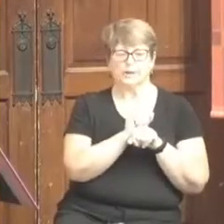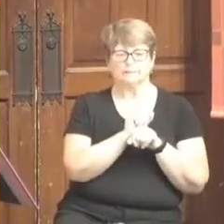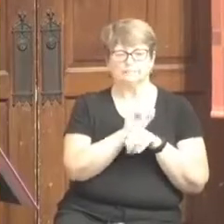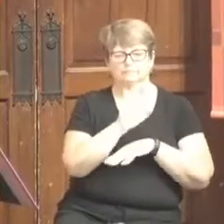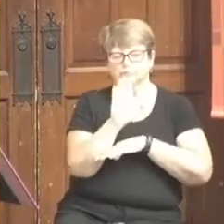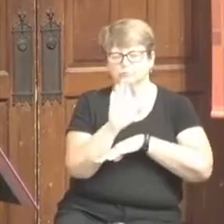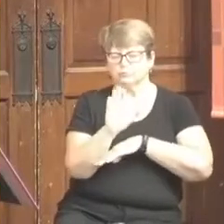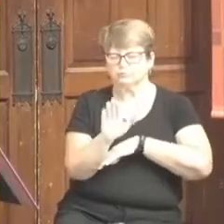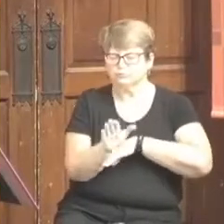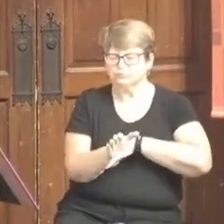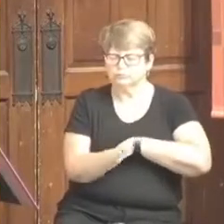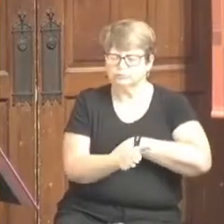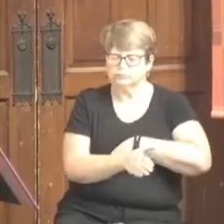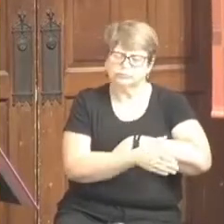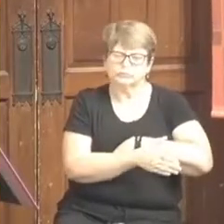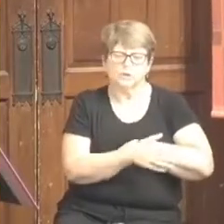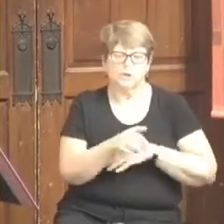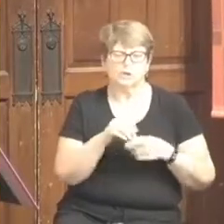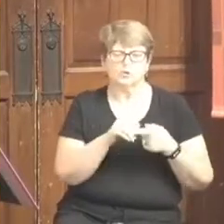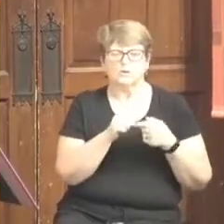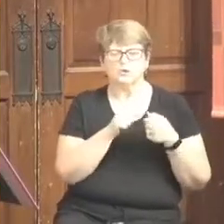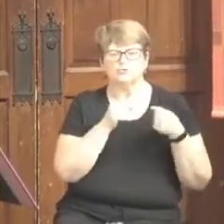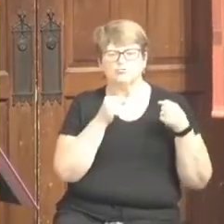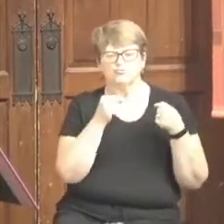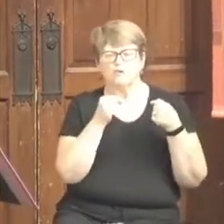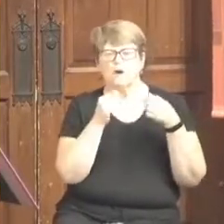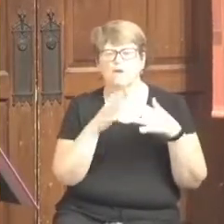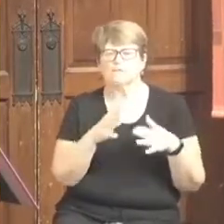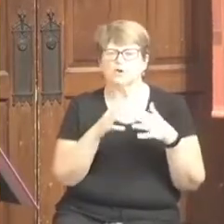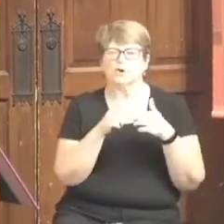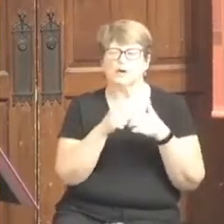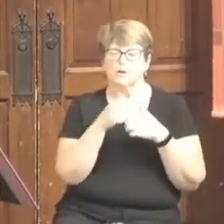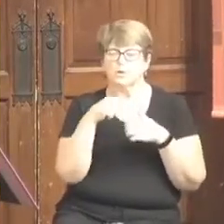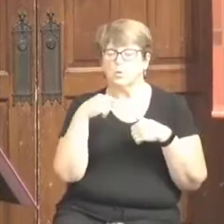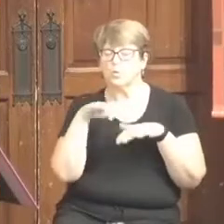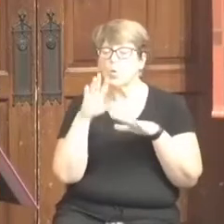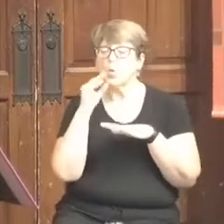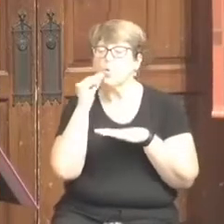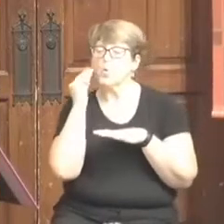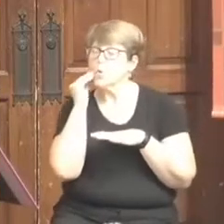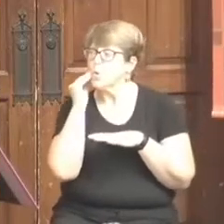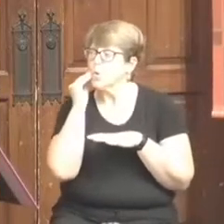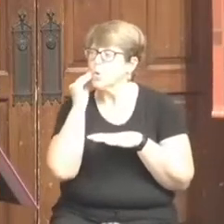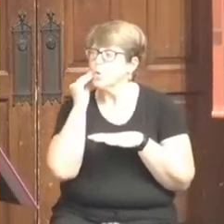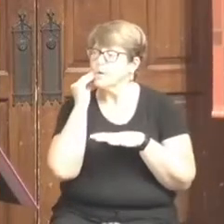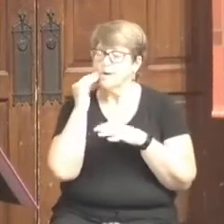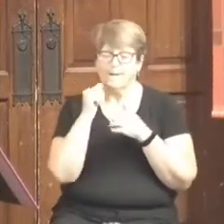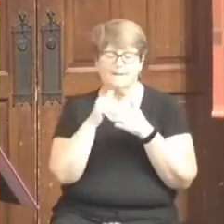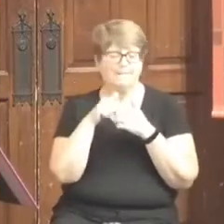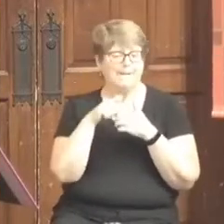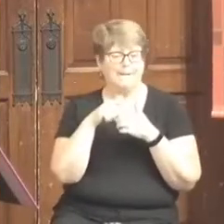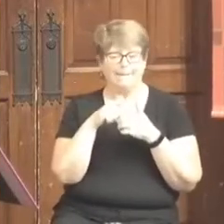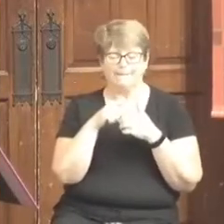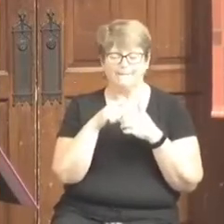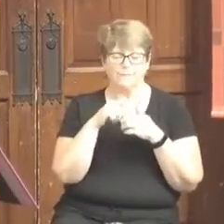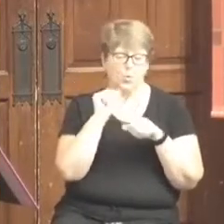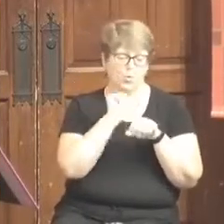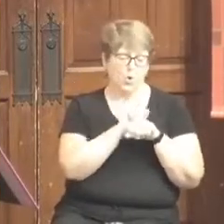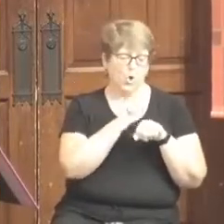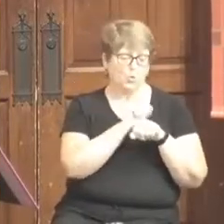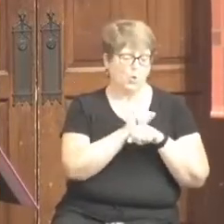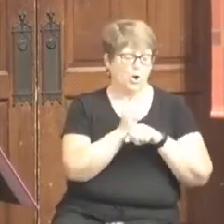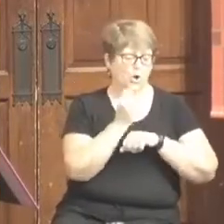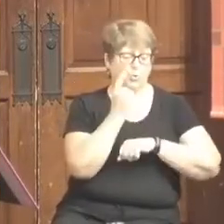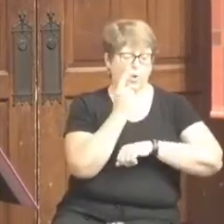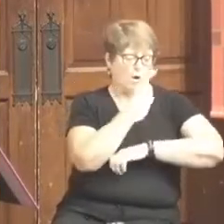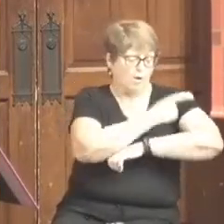He was a forklift driver. His boss wanted him to go home. He didn't want him to go home, but work a third shift. But he said, I need to go